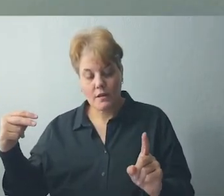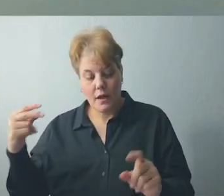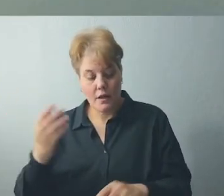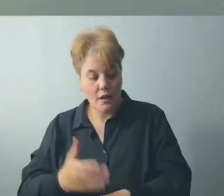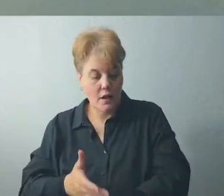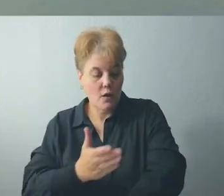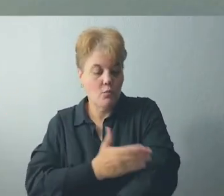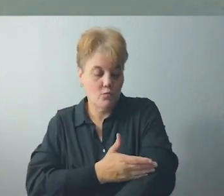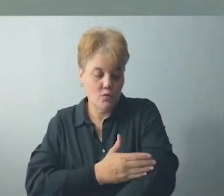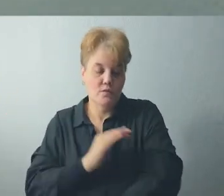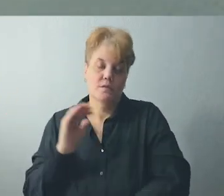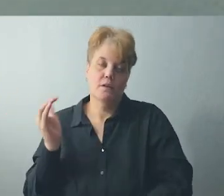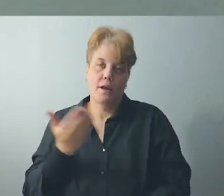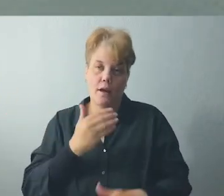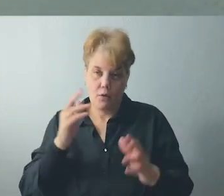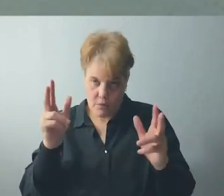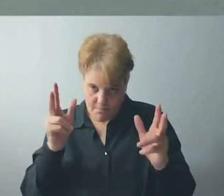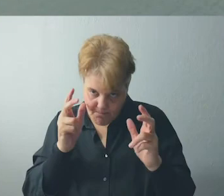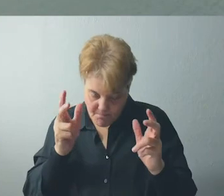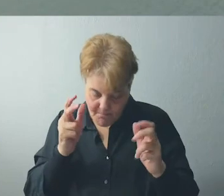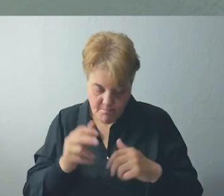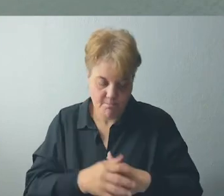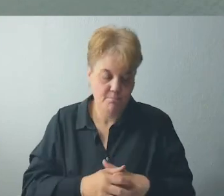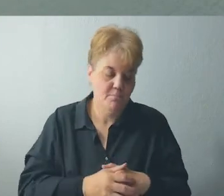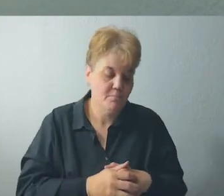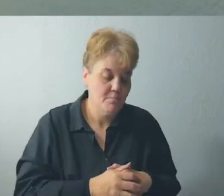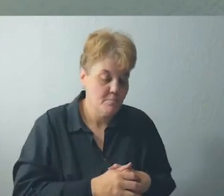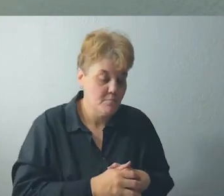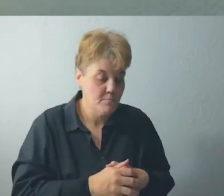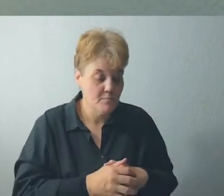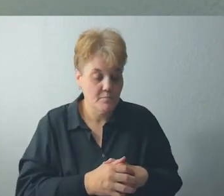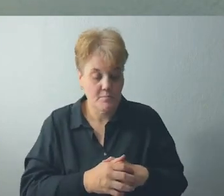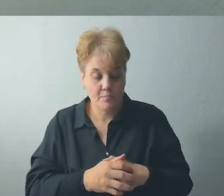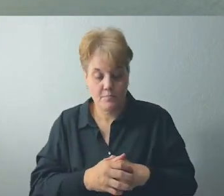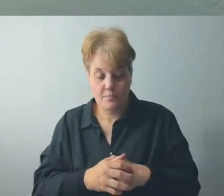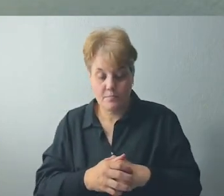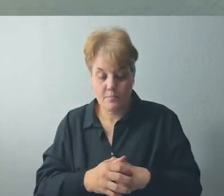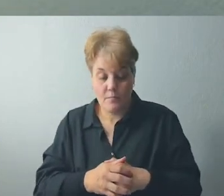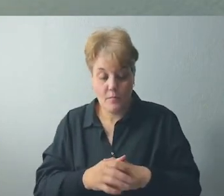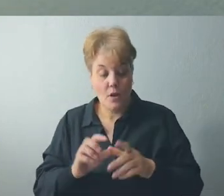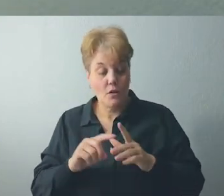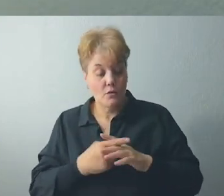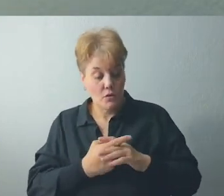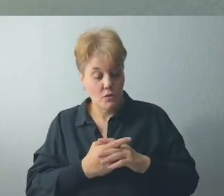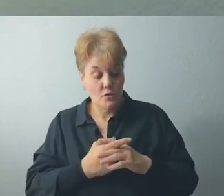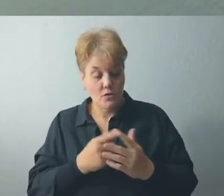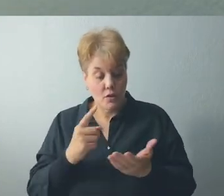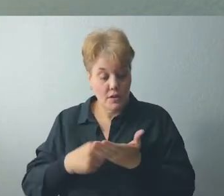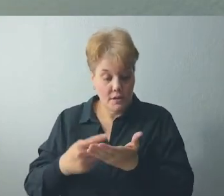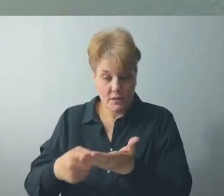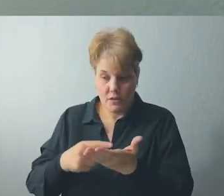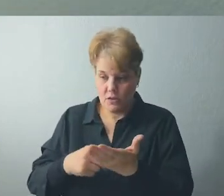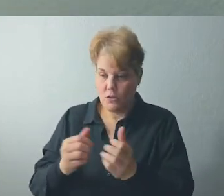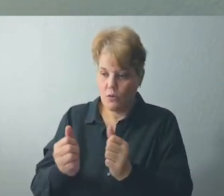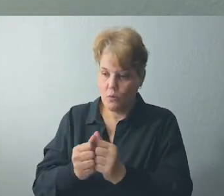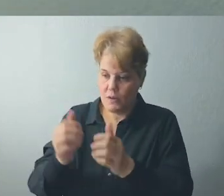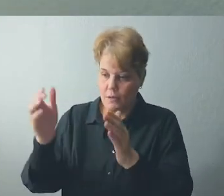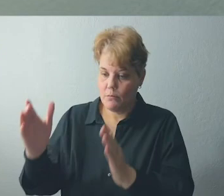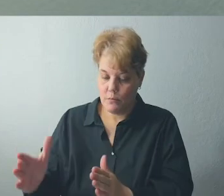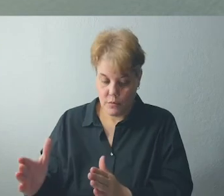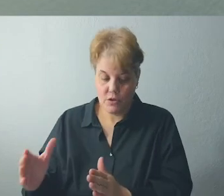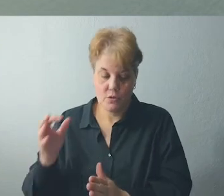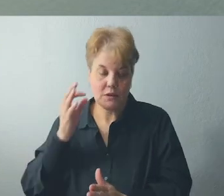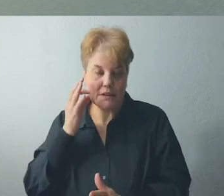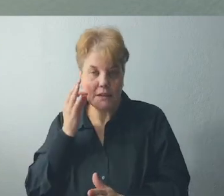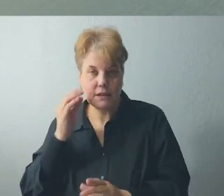The challenge is to start an ongoing, honest conversation with someone that has skin that is a different color than yours.